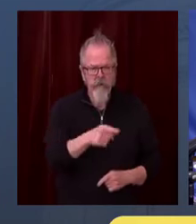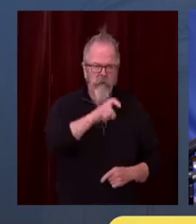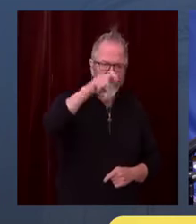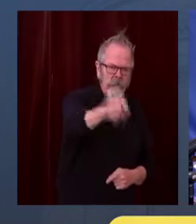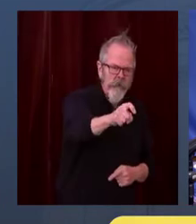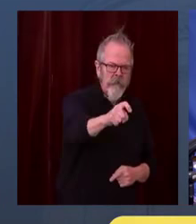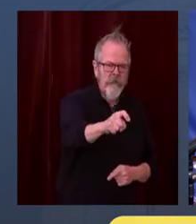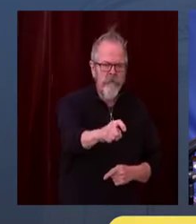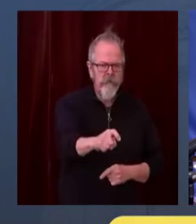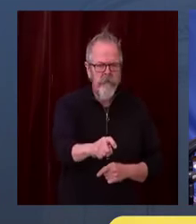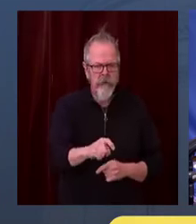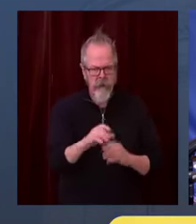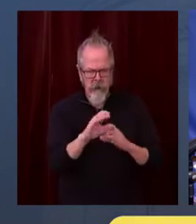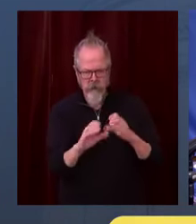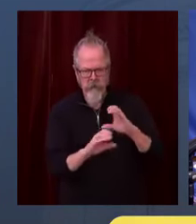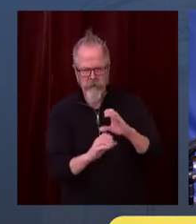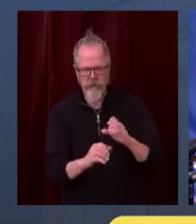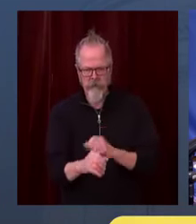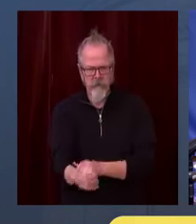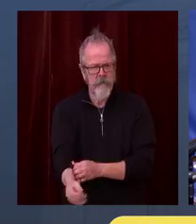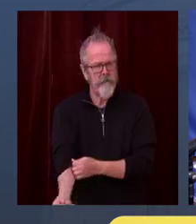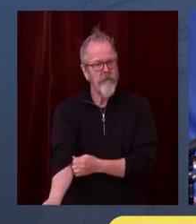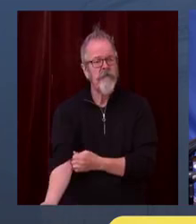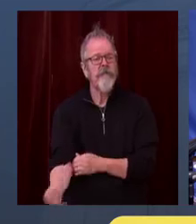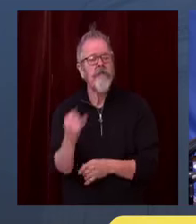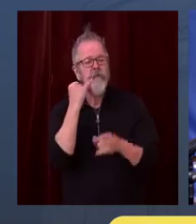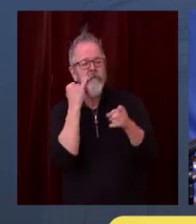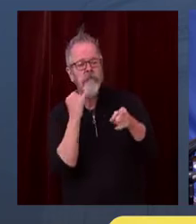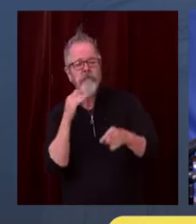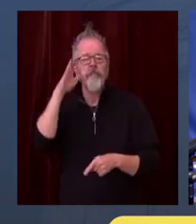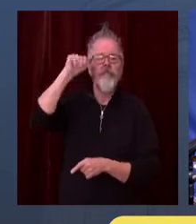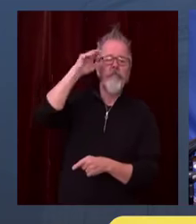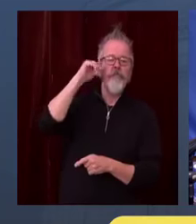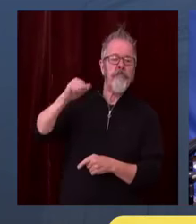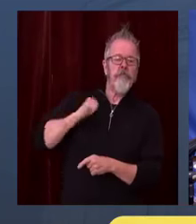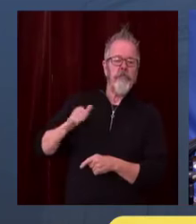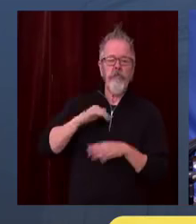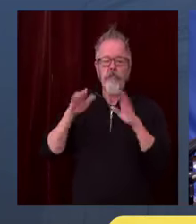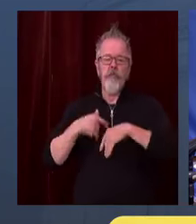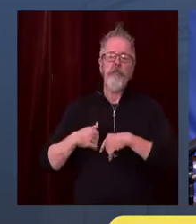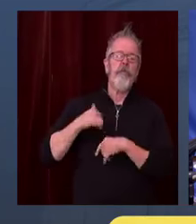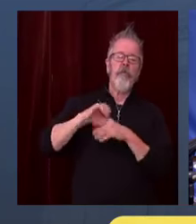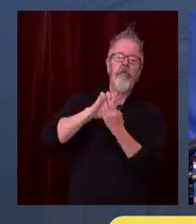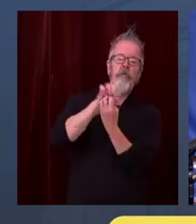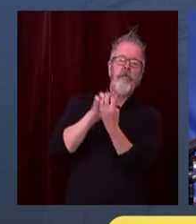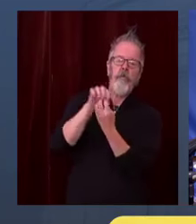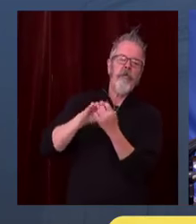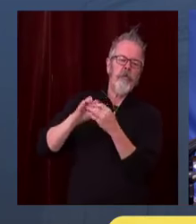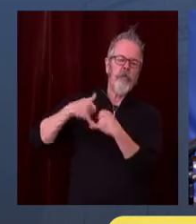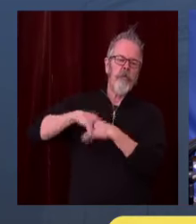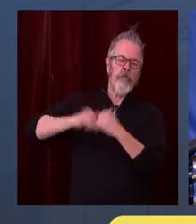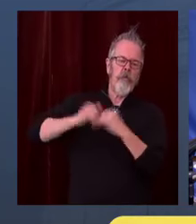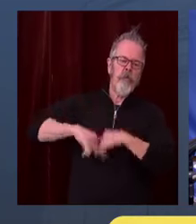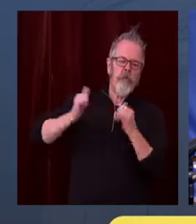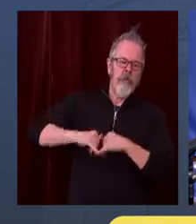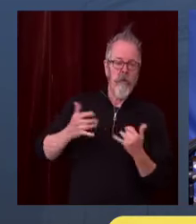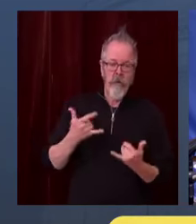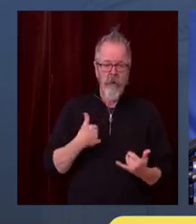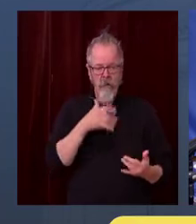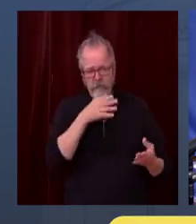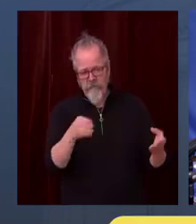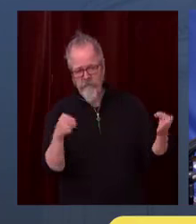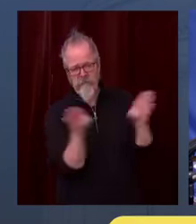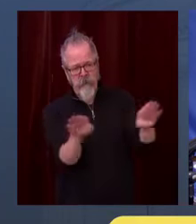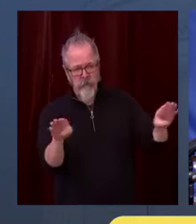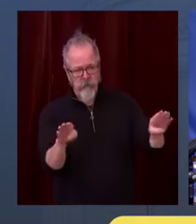All right. Deva, did you want to ask a follow-up question? I would like to, if I may. I guess it goes along with the of enforcement. As you